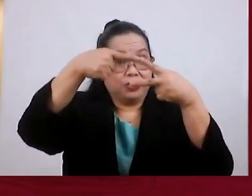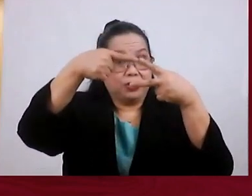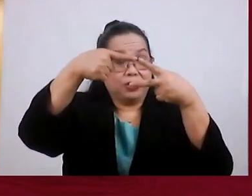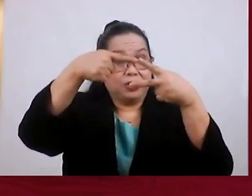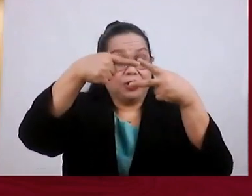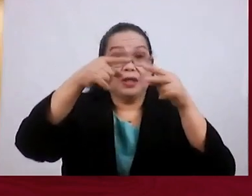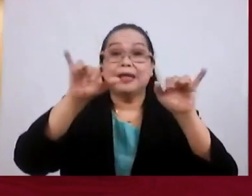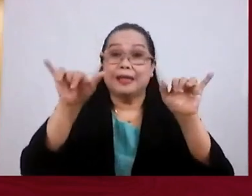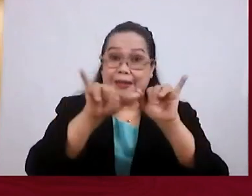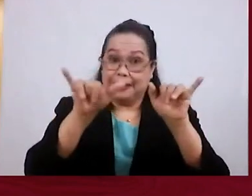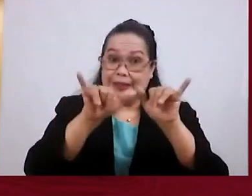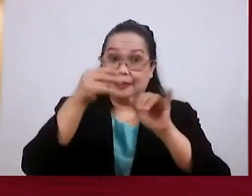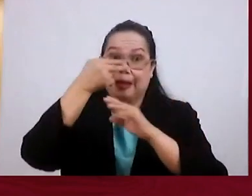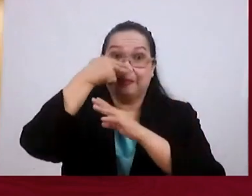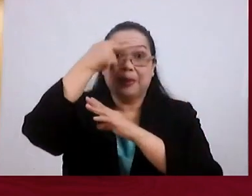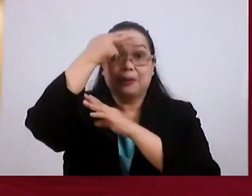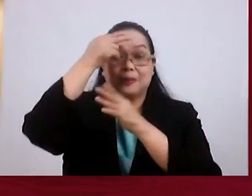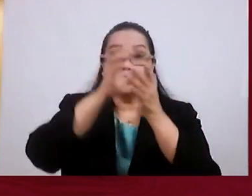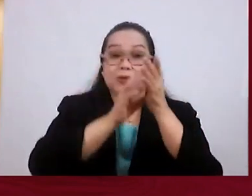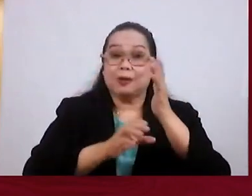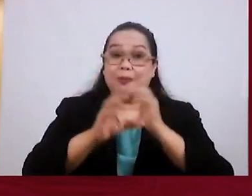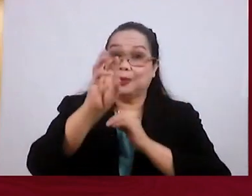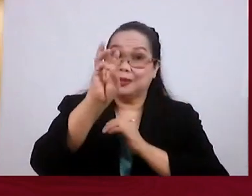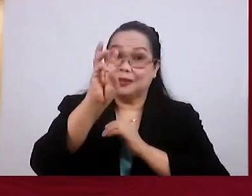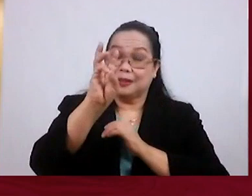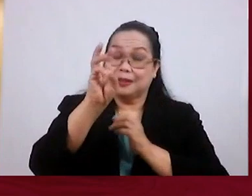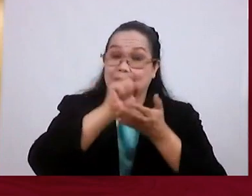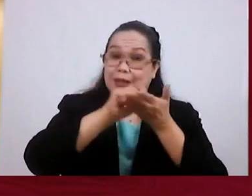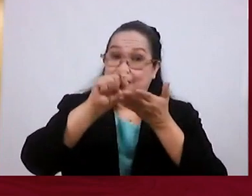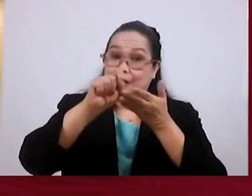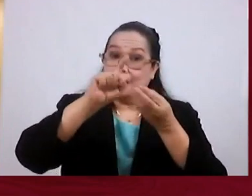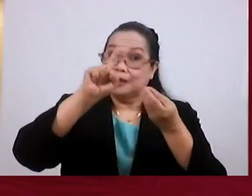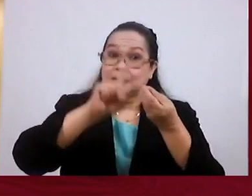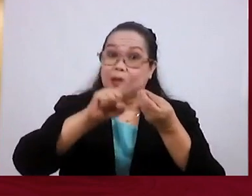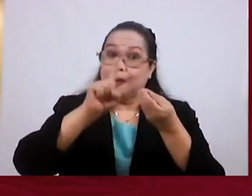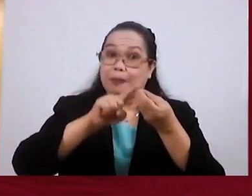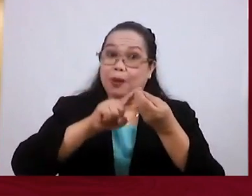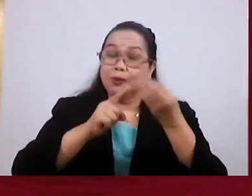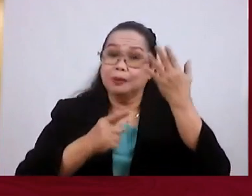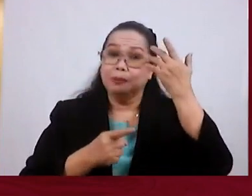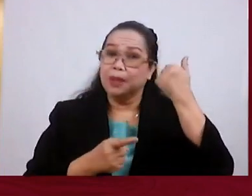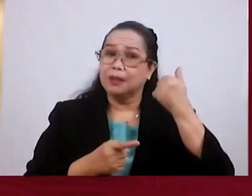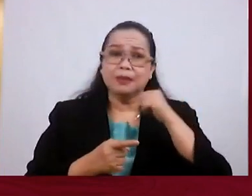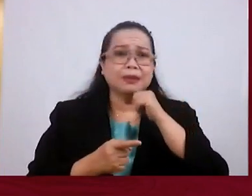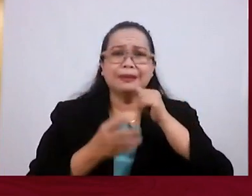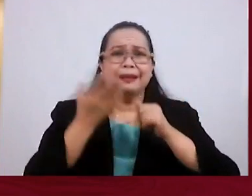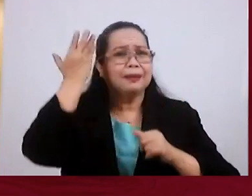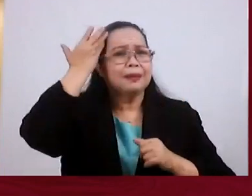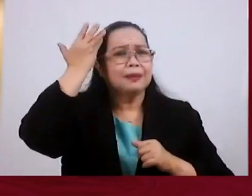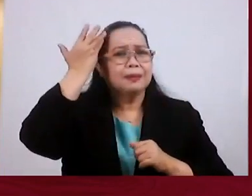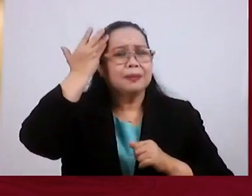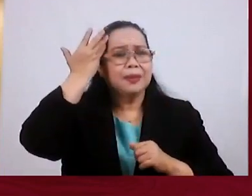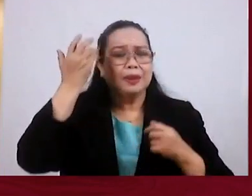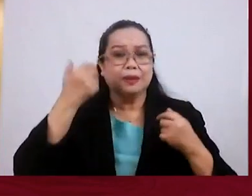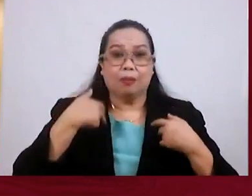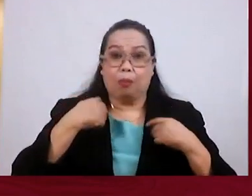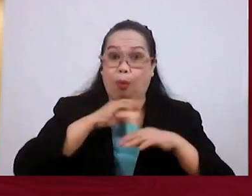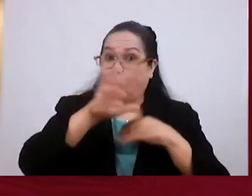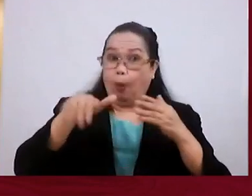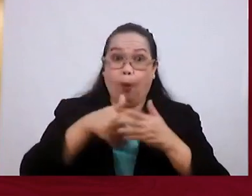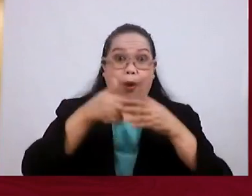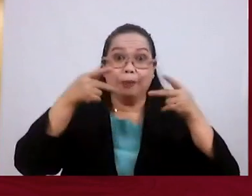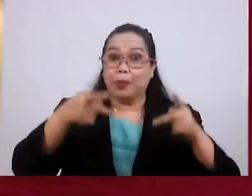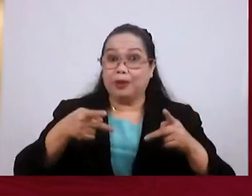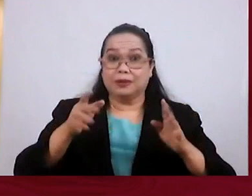Similar to Hebrews chapter 6. The writer is talking like this because he's not pretending to be omniscient.